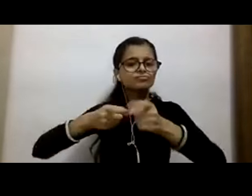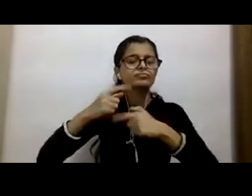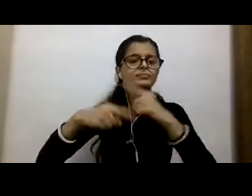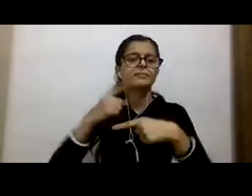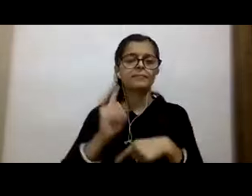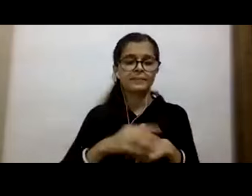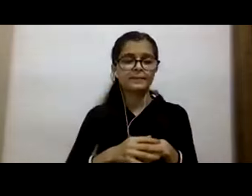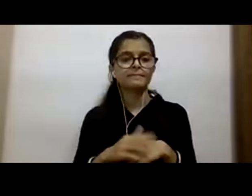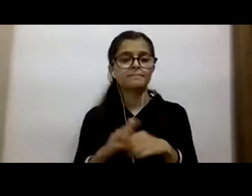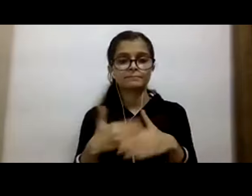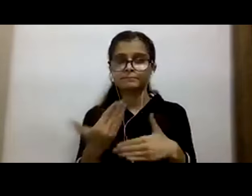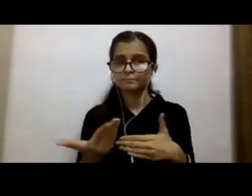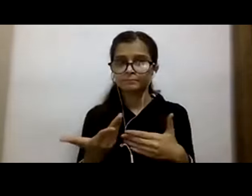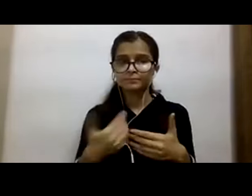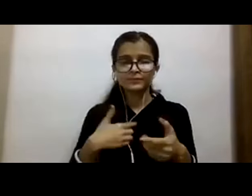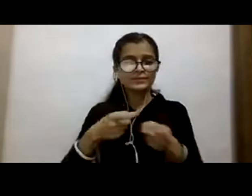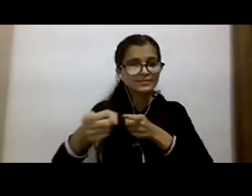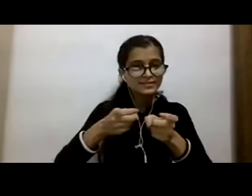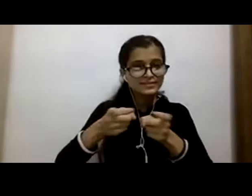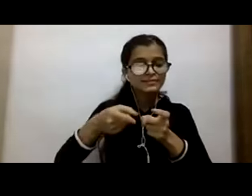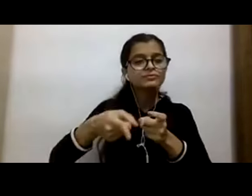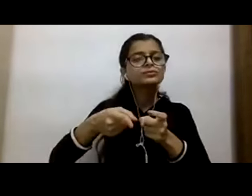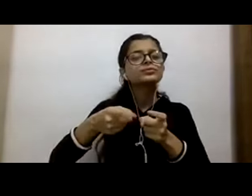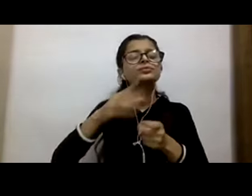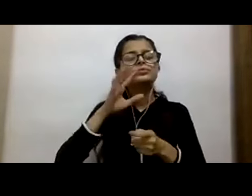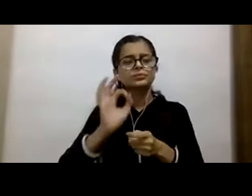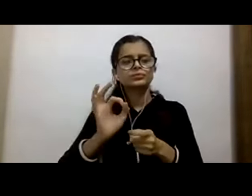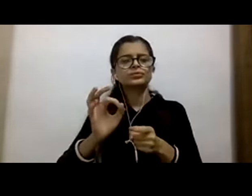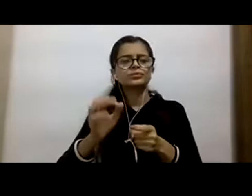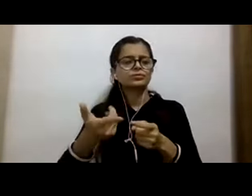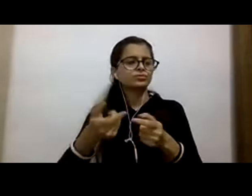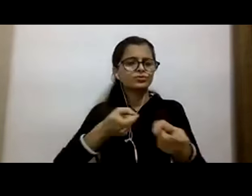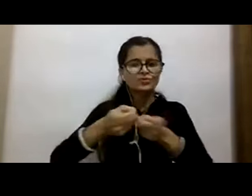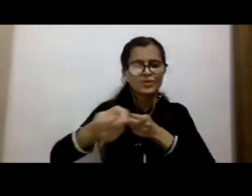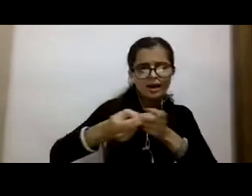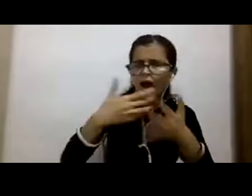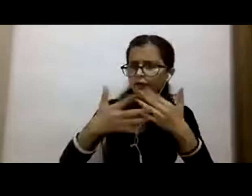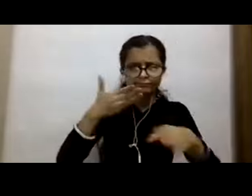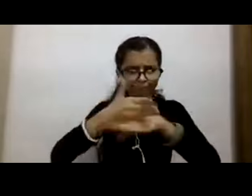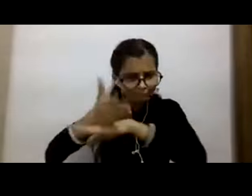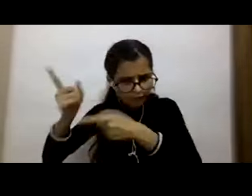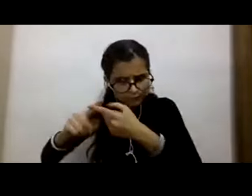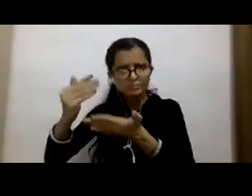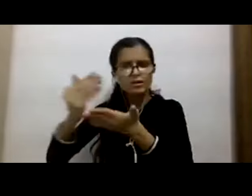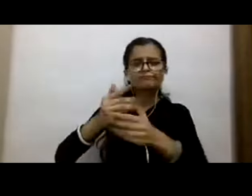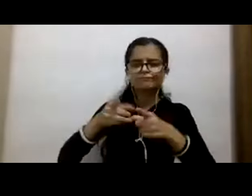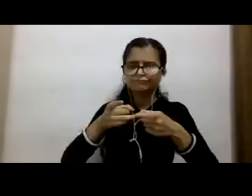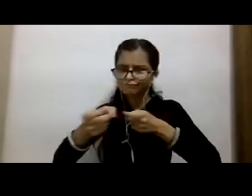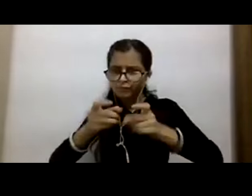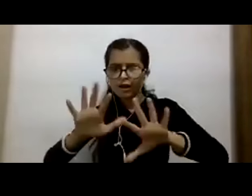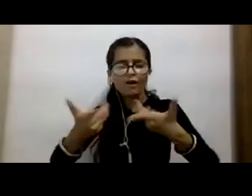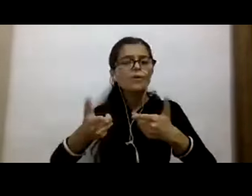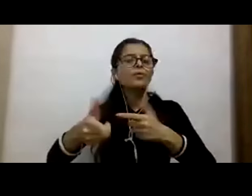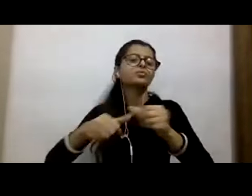clinicians and managers that run the health system need to be equipped to handle any crisis that increases the surge capacity of the hospital